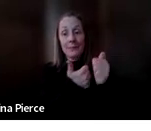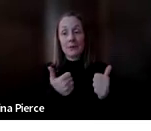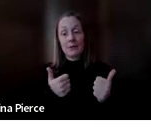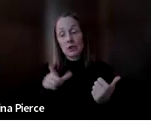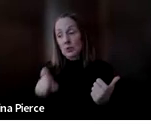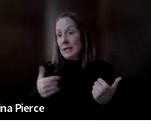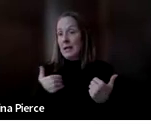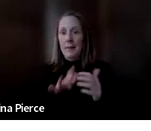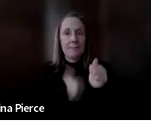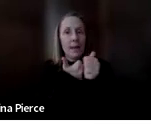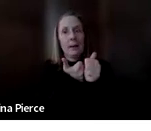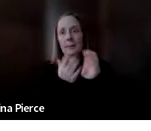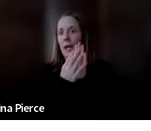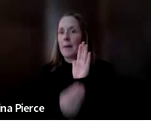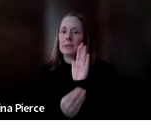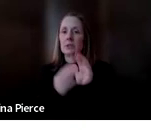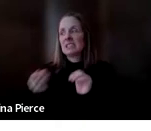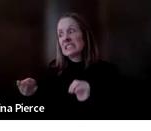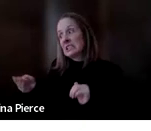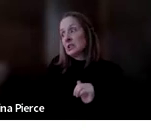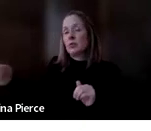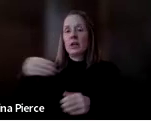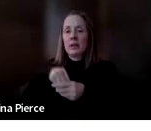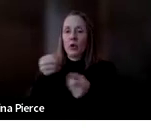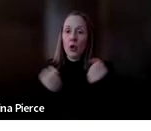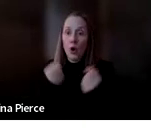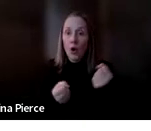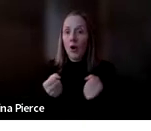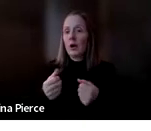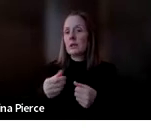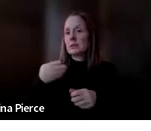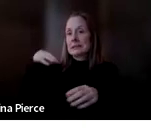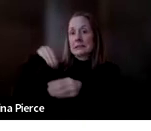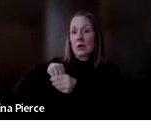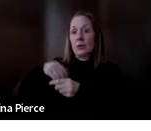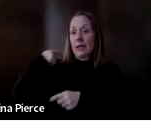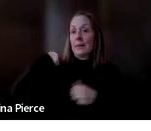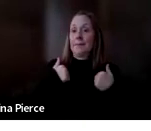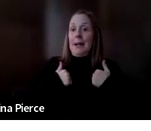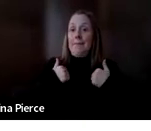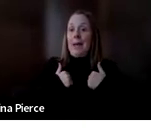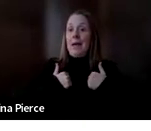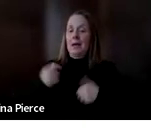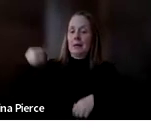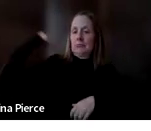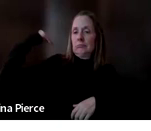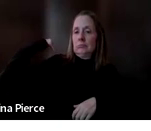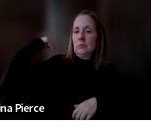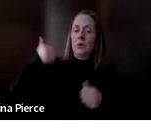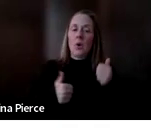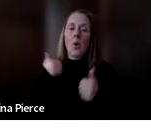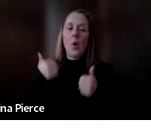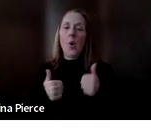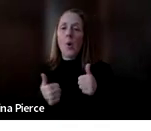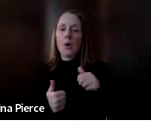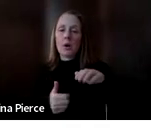copies, you know, stuff one in the glove box of the car, in the backpack. I've had students who have taped little communication boards inside